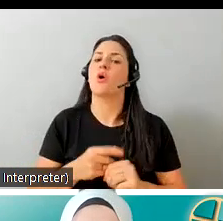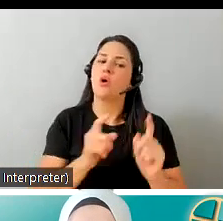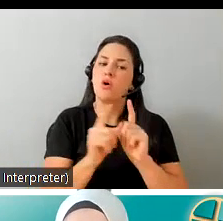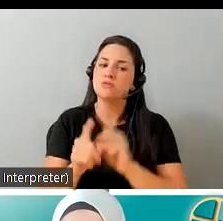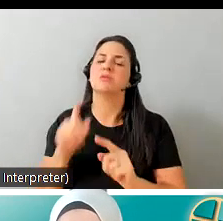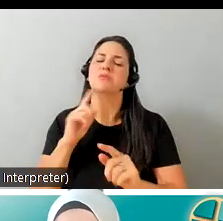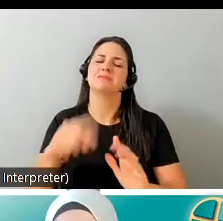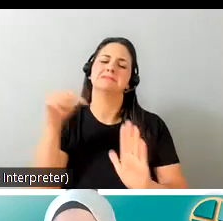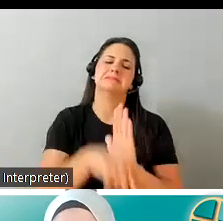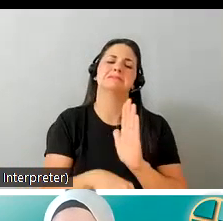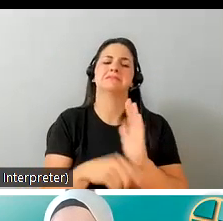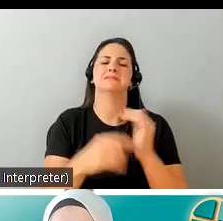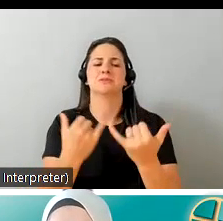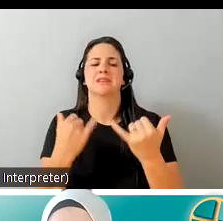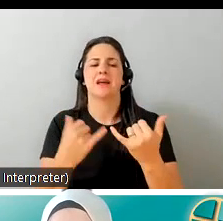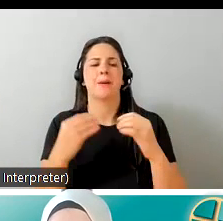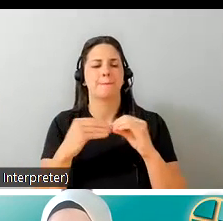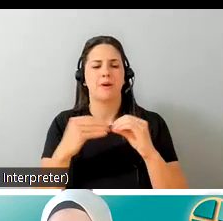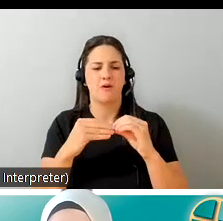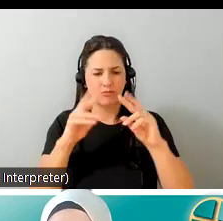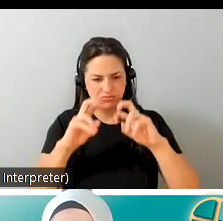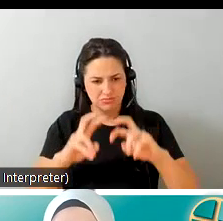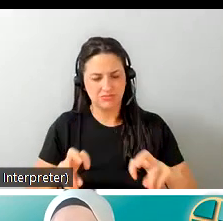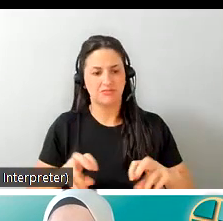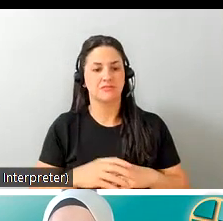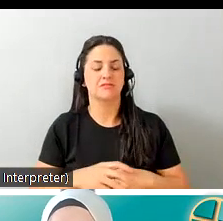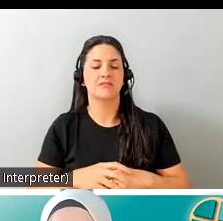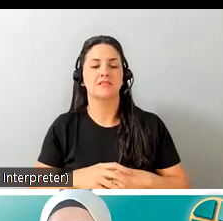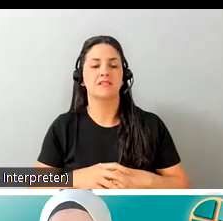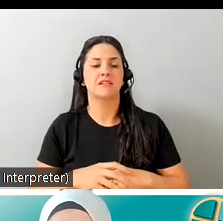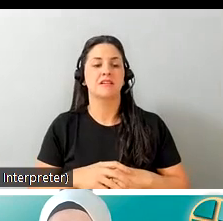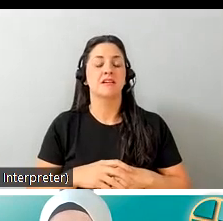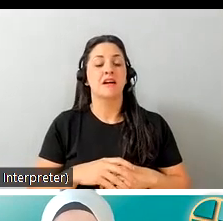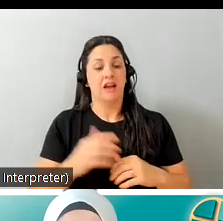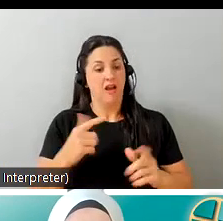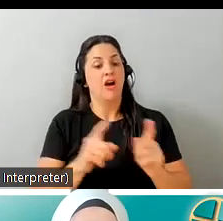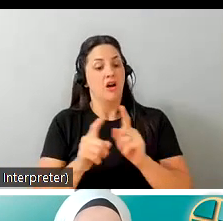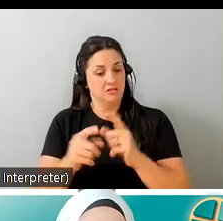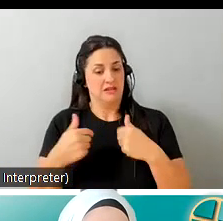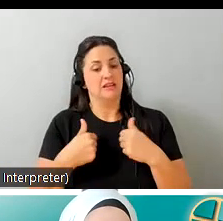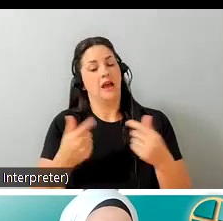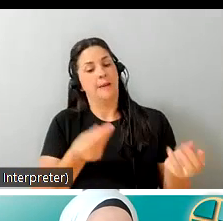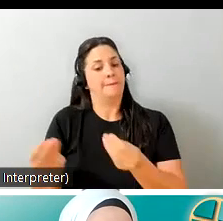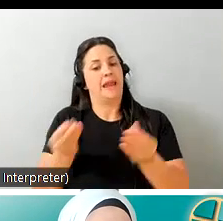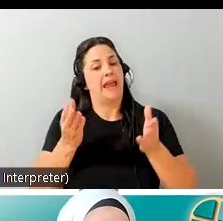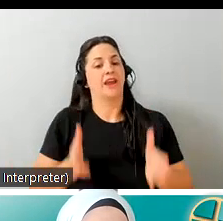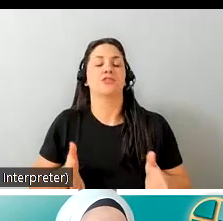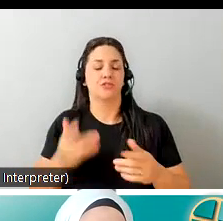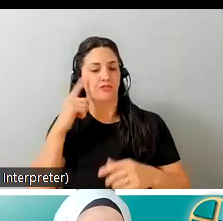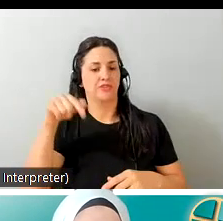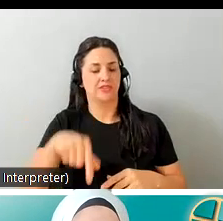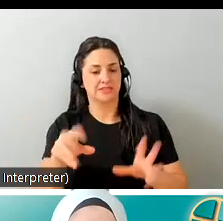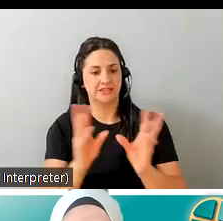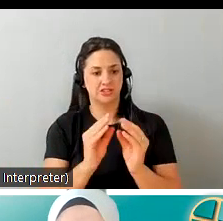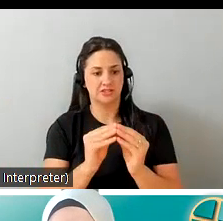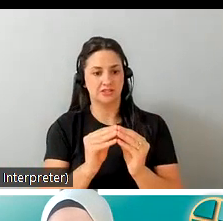way deeper into that today and so as tara said i'm uh also your mediator for this session and uh